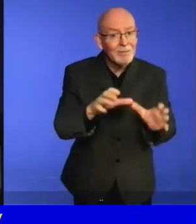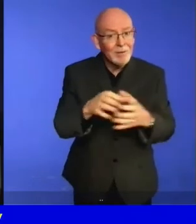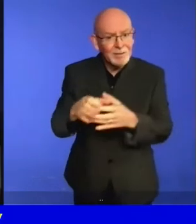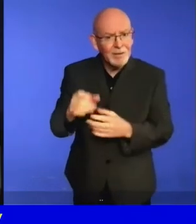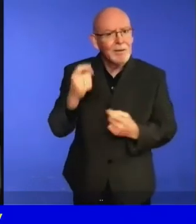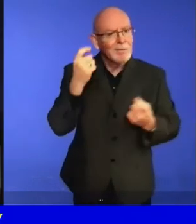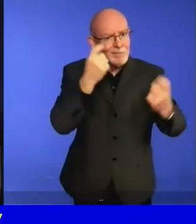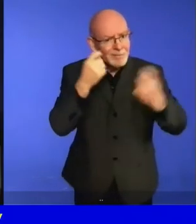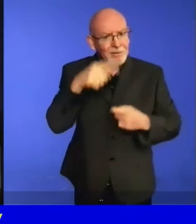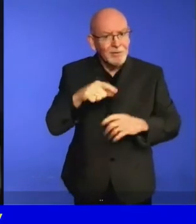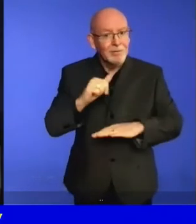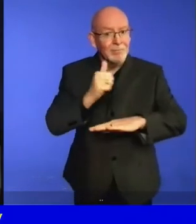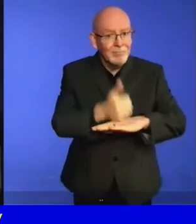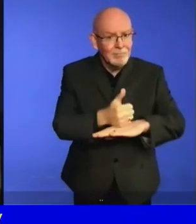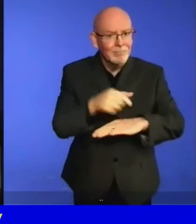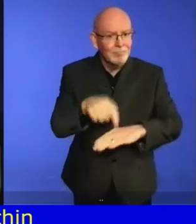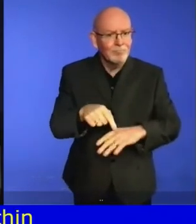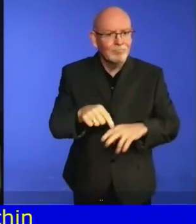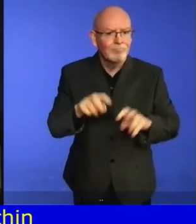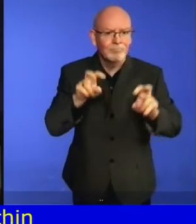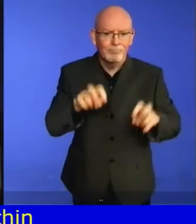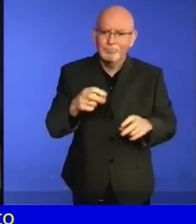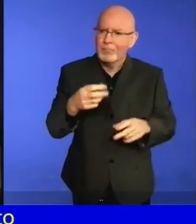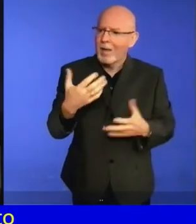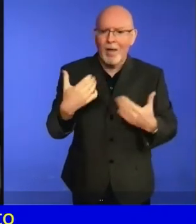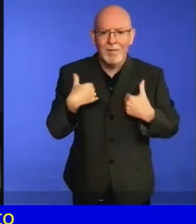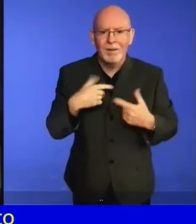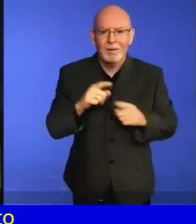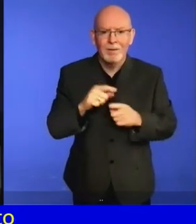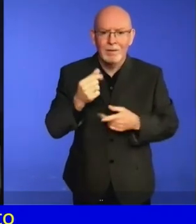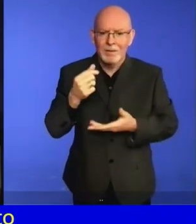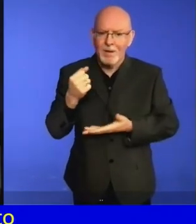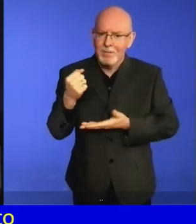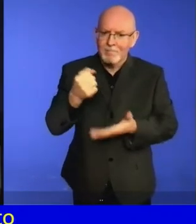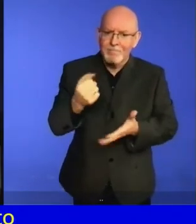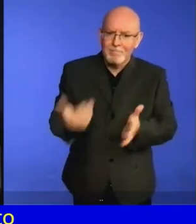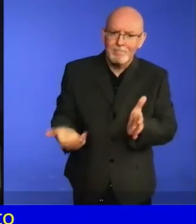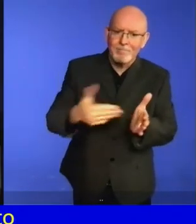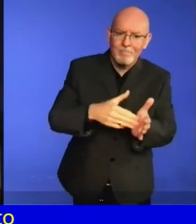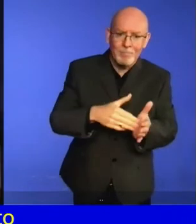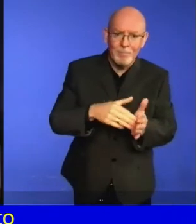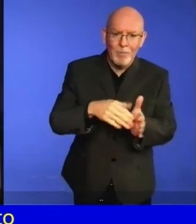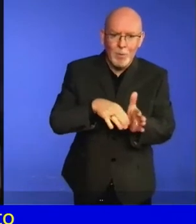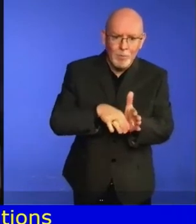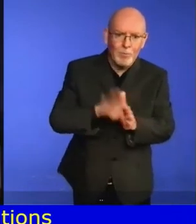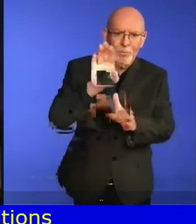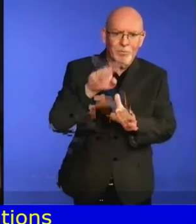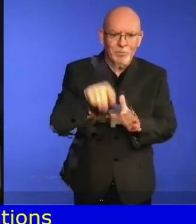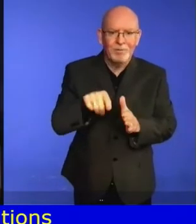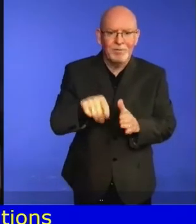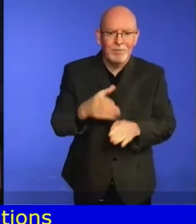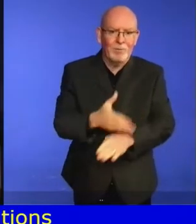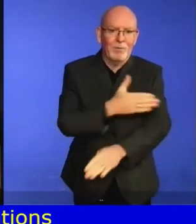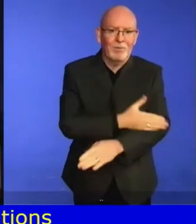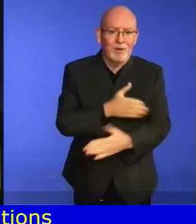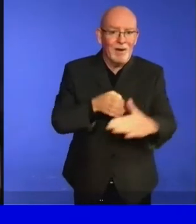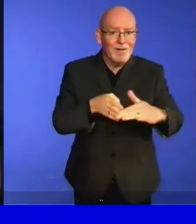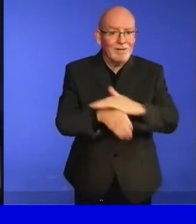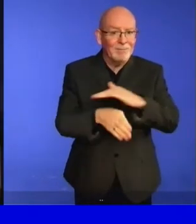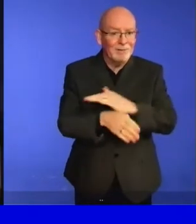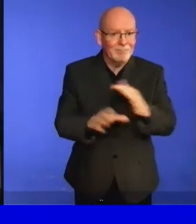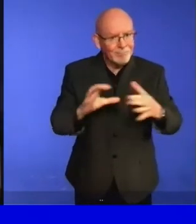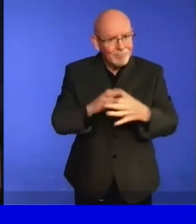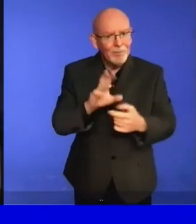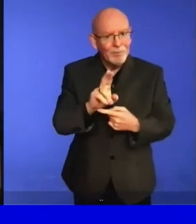Let me close by expressing my sincere hope that today's elections will contribute to upholding balanced gender